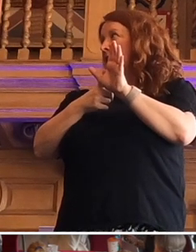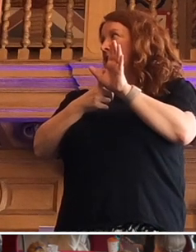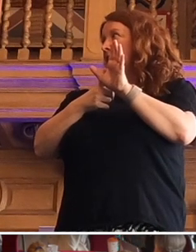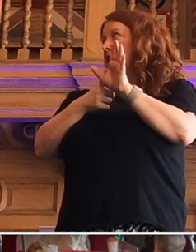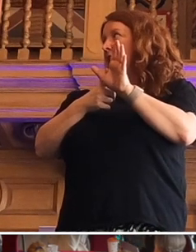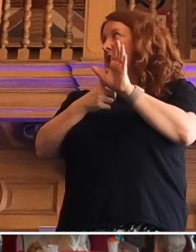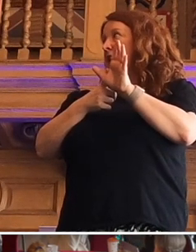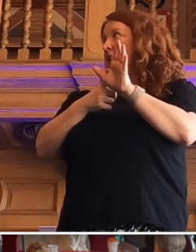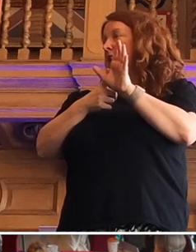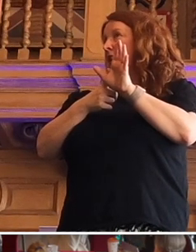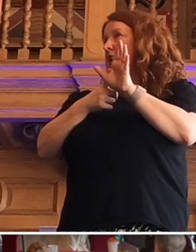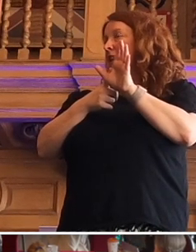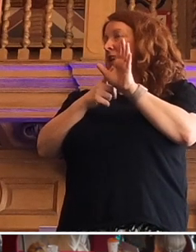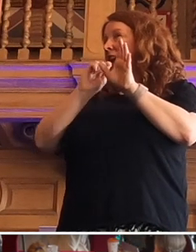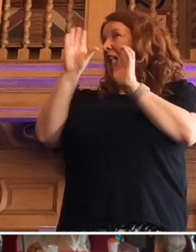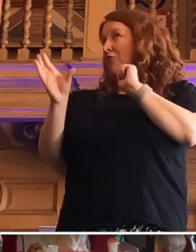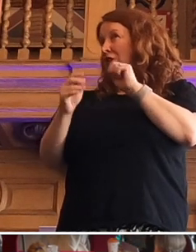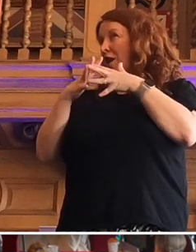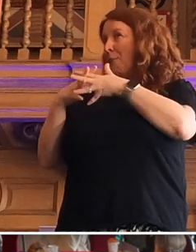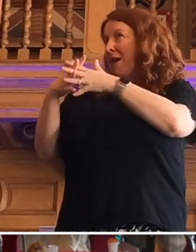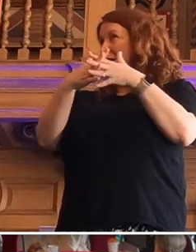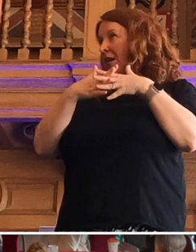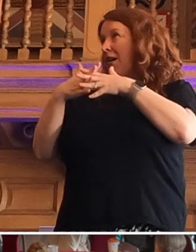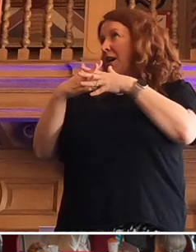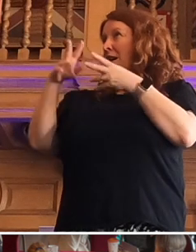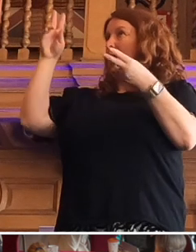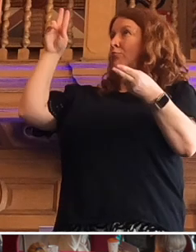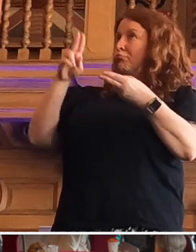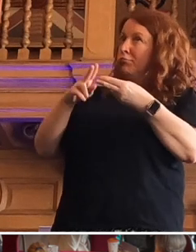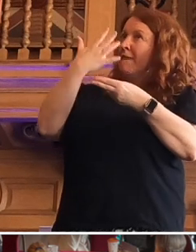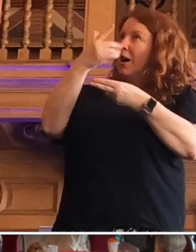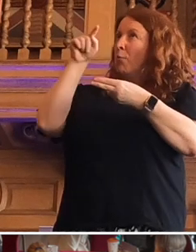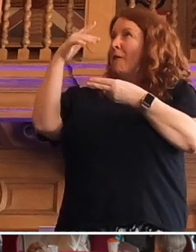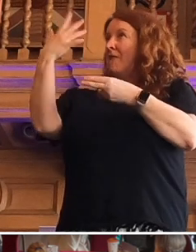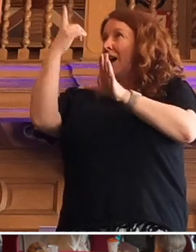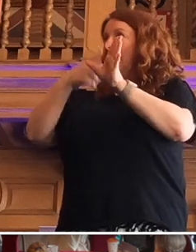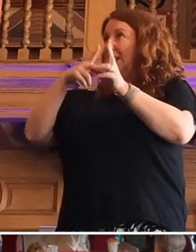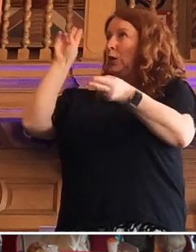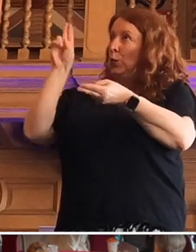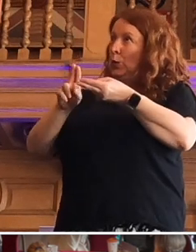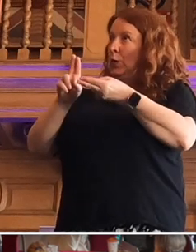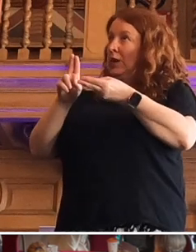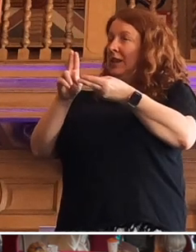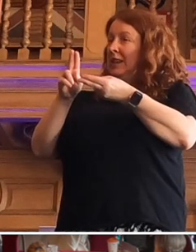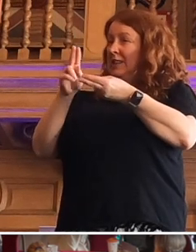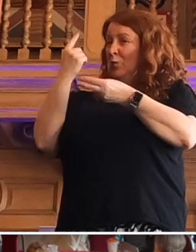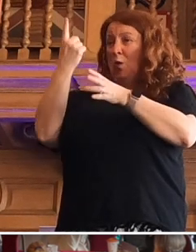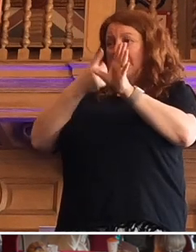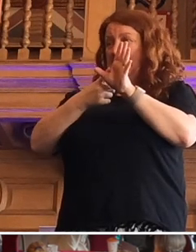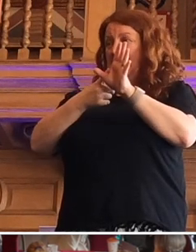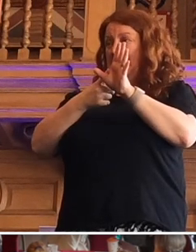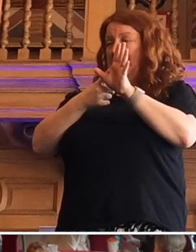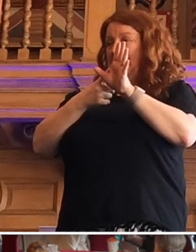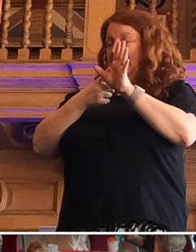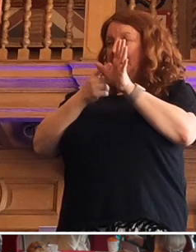For African Americans, it dropped by 5.5 years in one year. And for